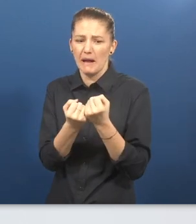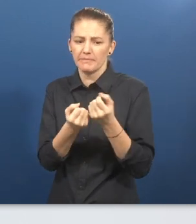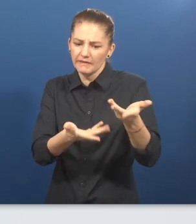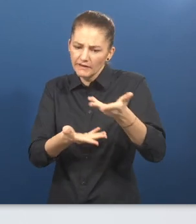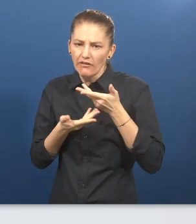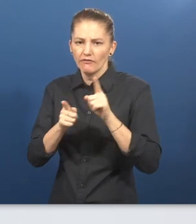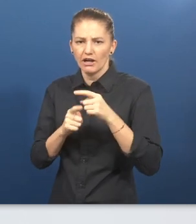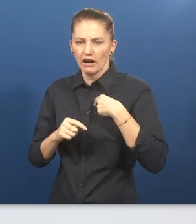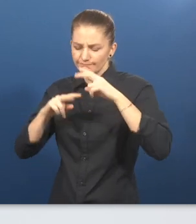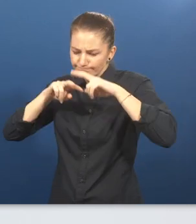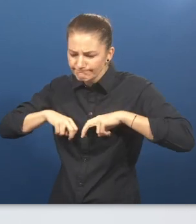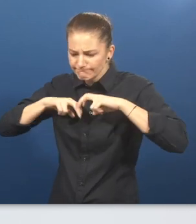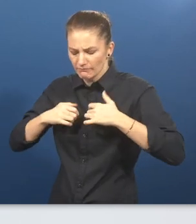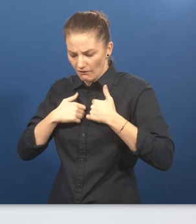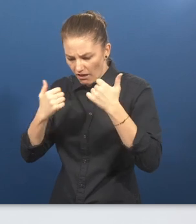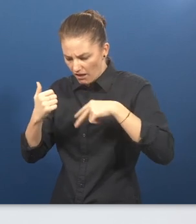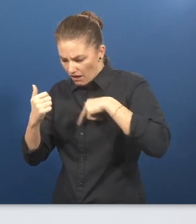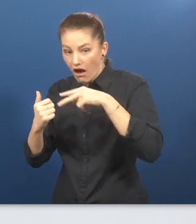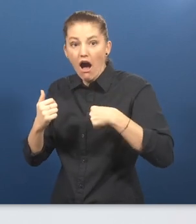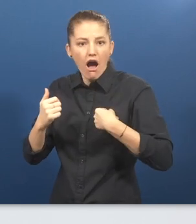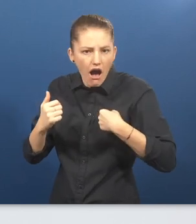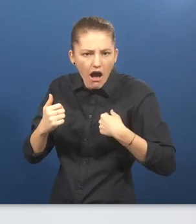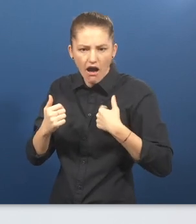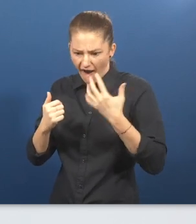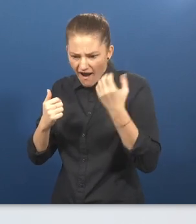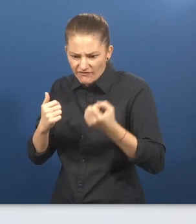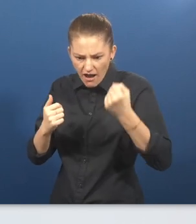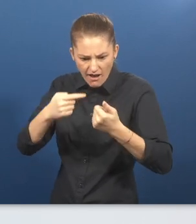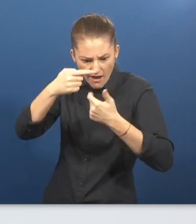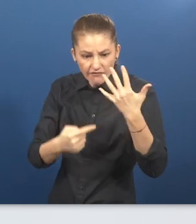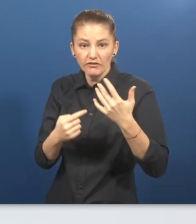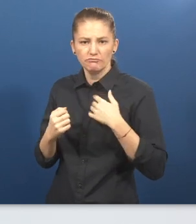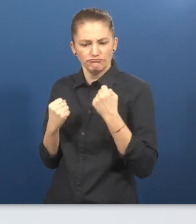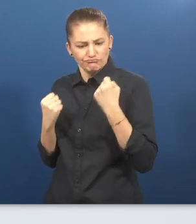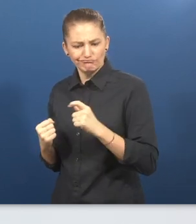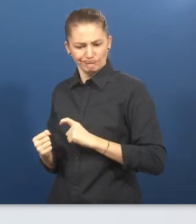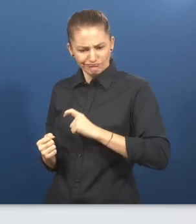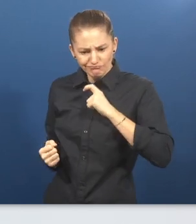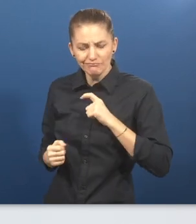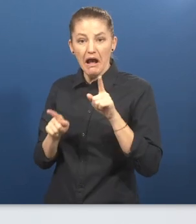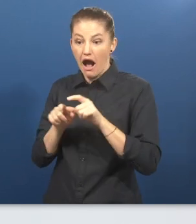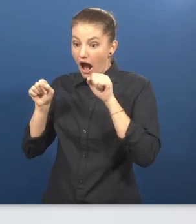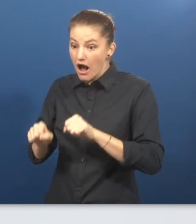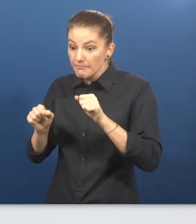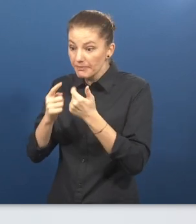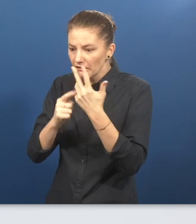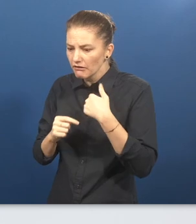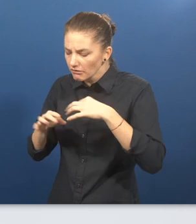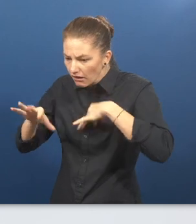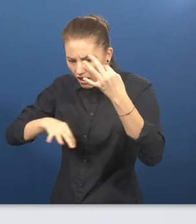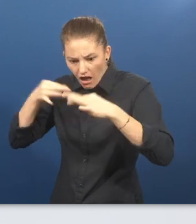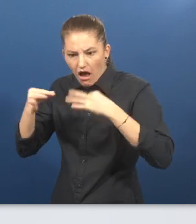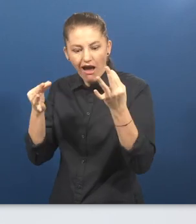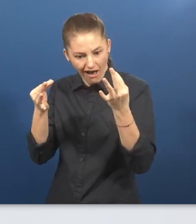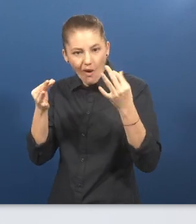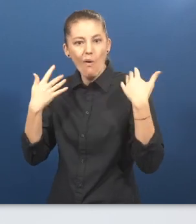was a huge gain for me. The workshops enabled to strengthen my self-confidence and